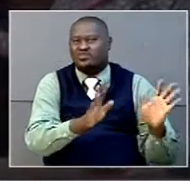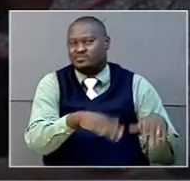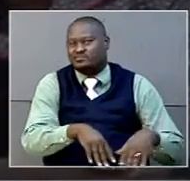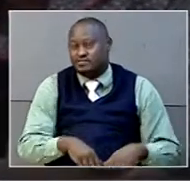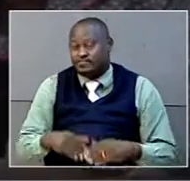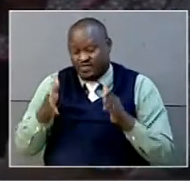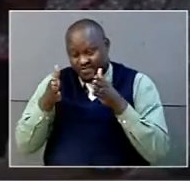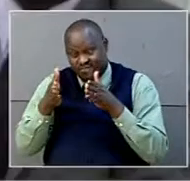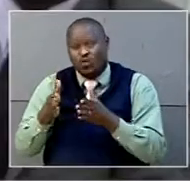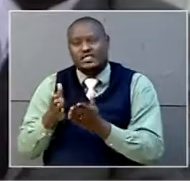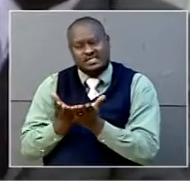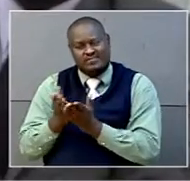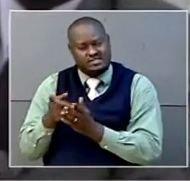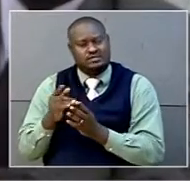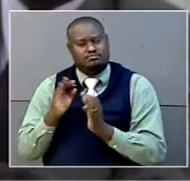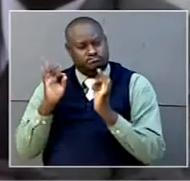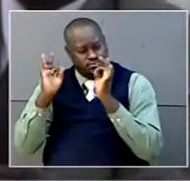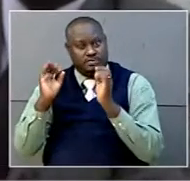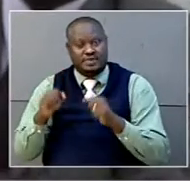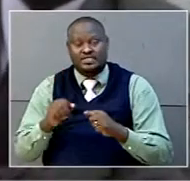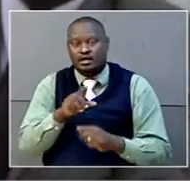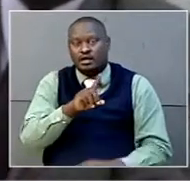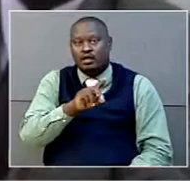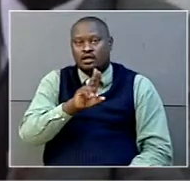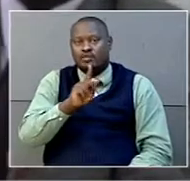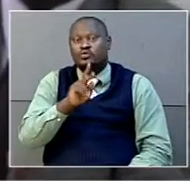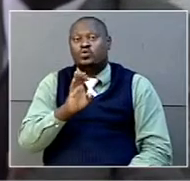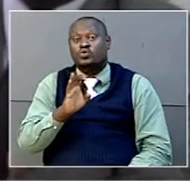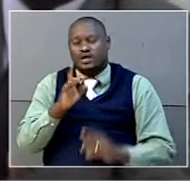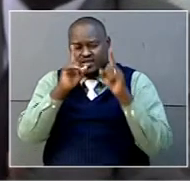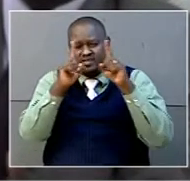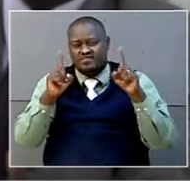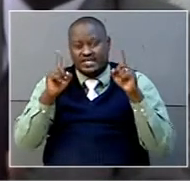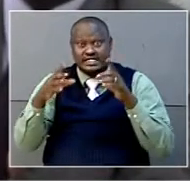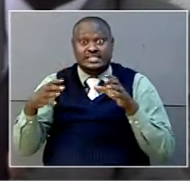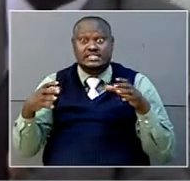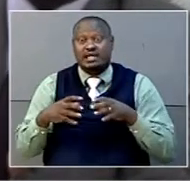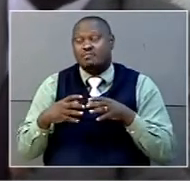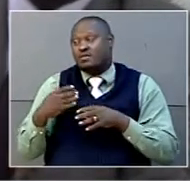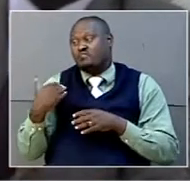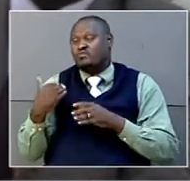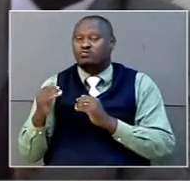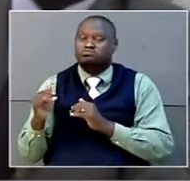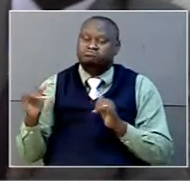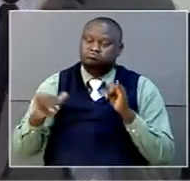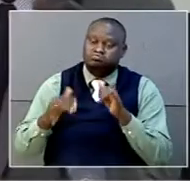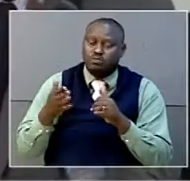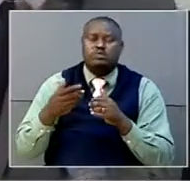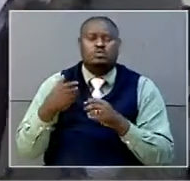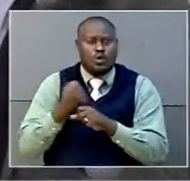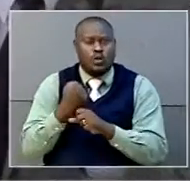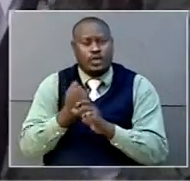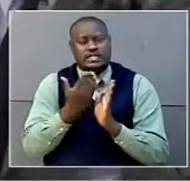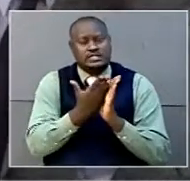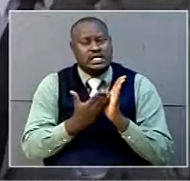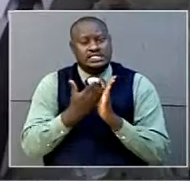part of that. The Duke University neurosurgery team, led by Professor Michael Hagland, has been performing similar